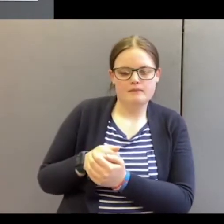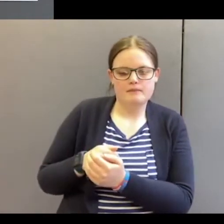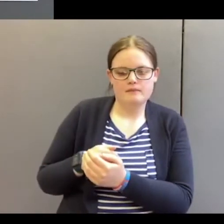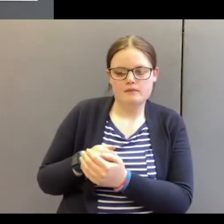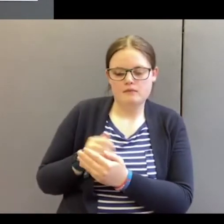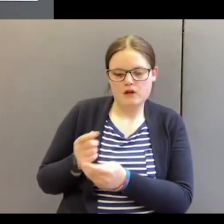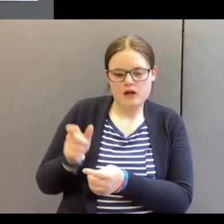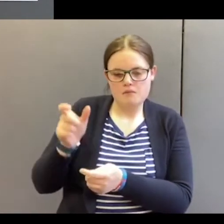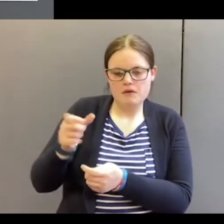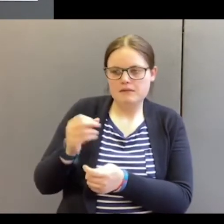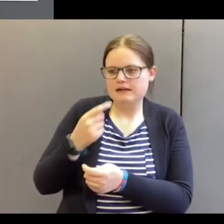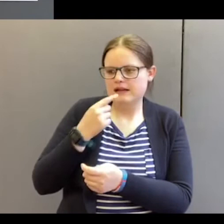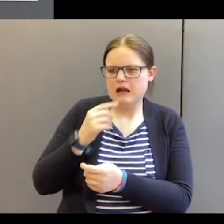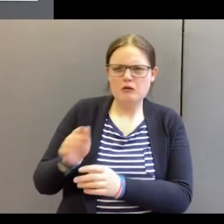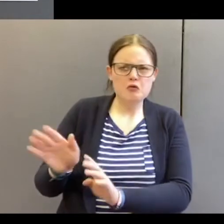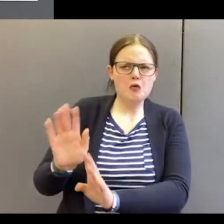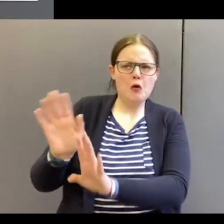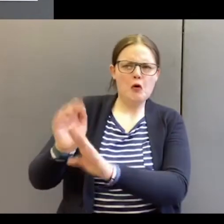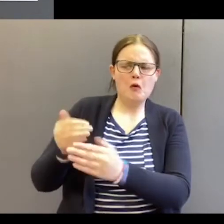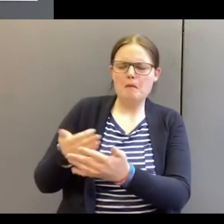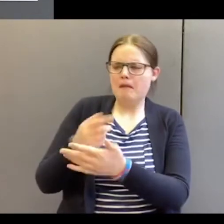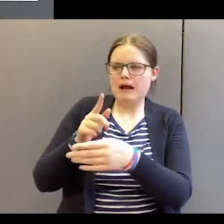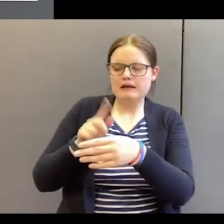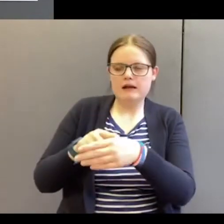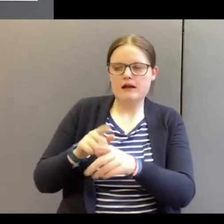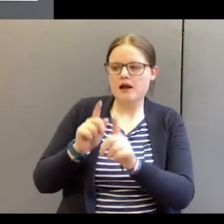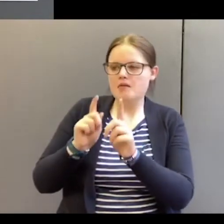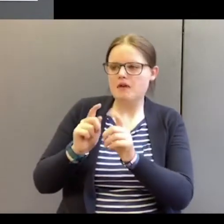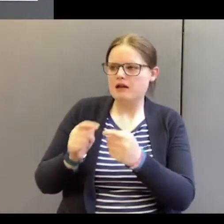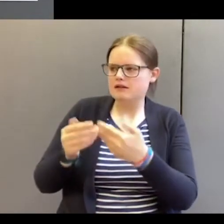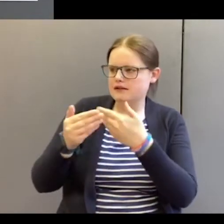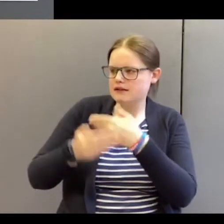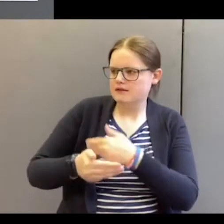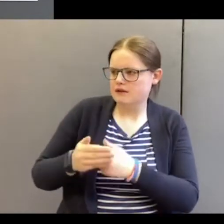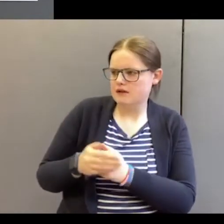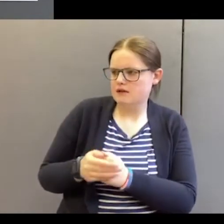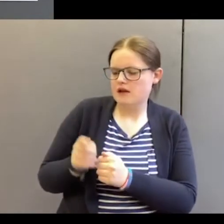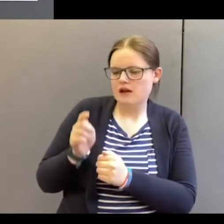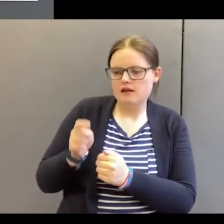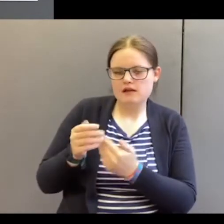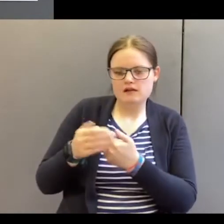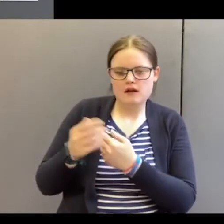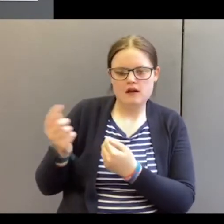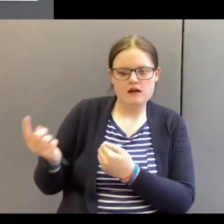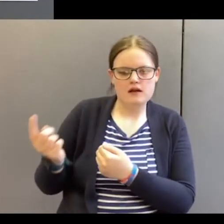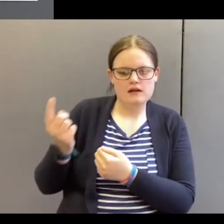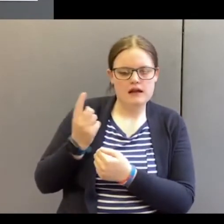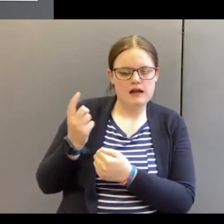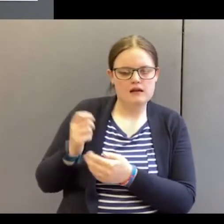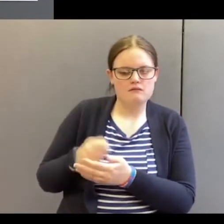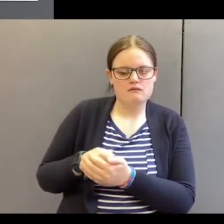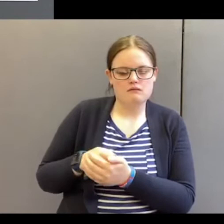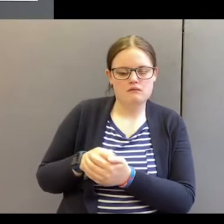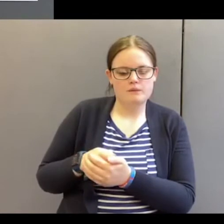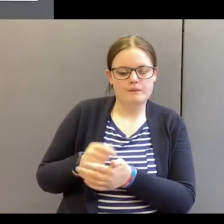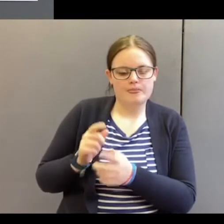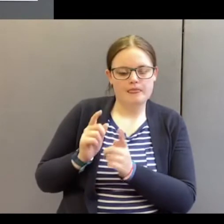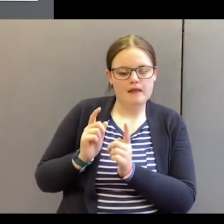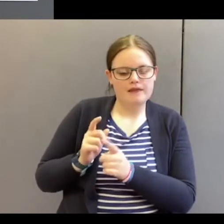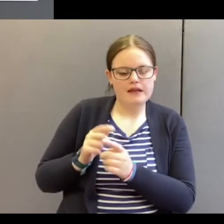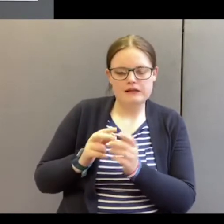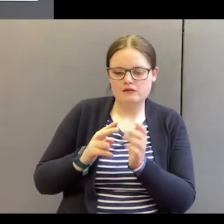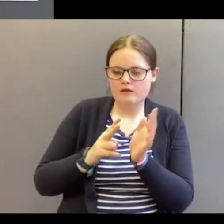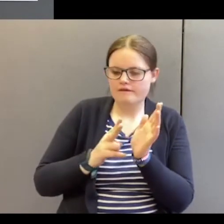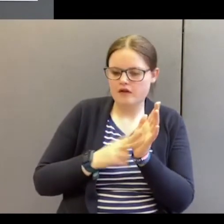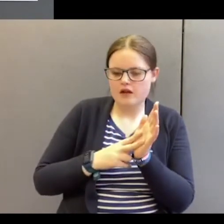individual had said no many, many times. But that night, that night they came. And this was the